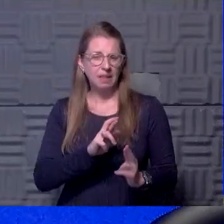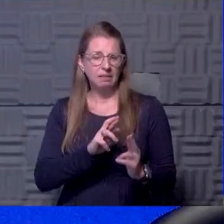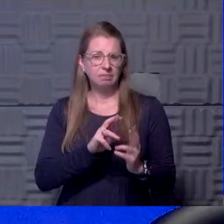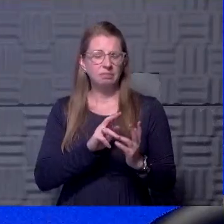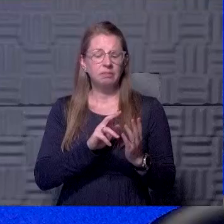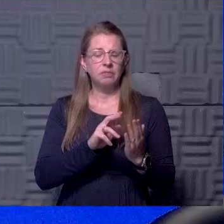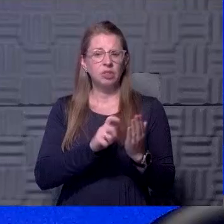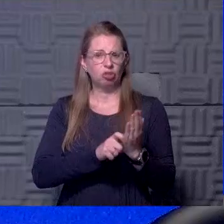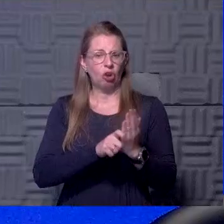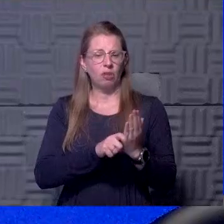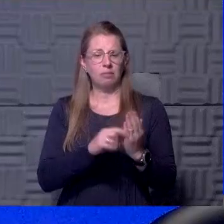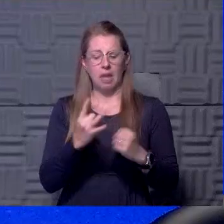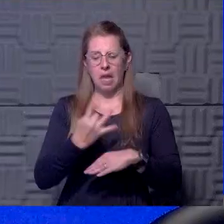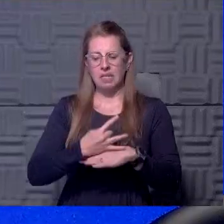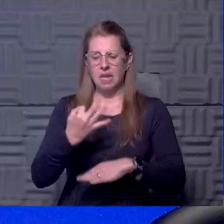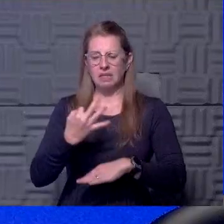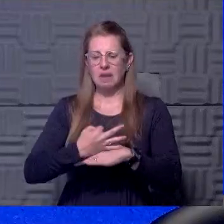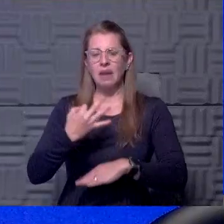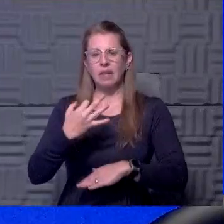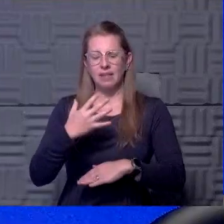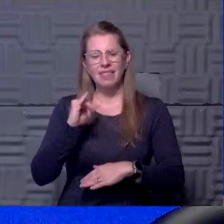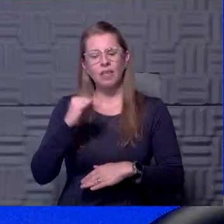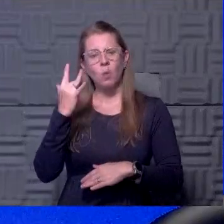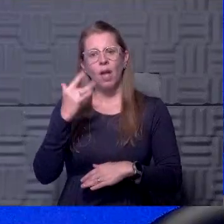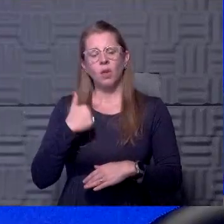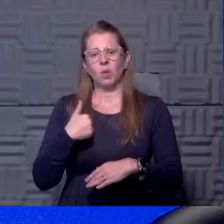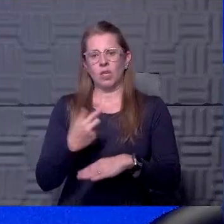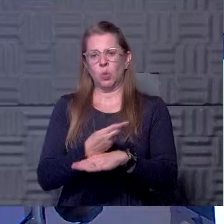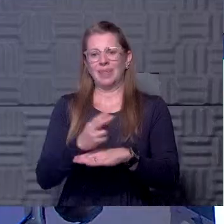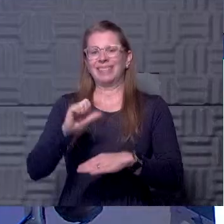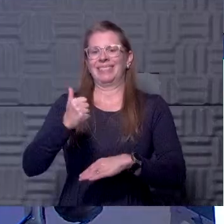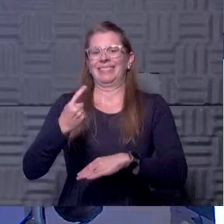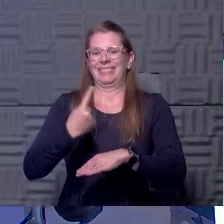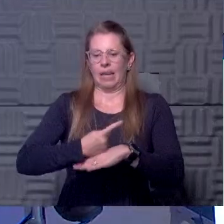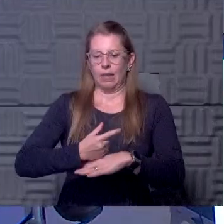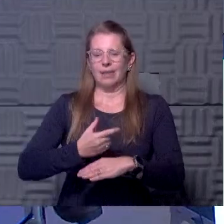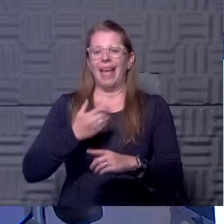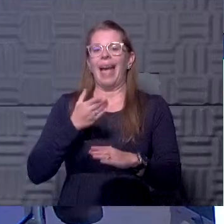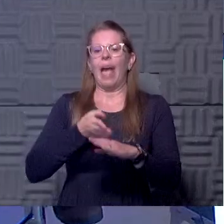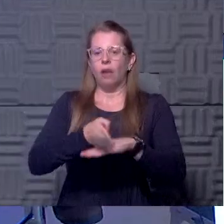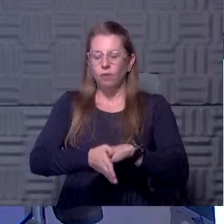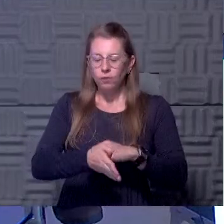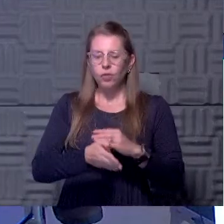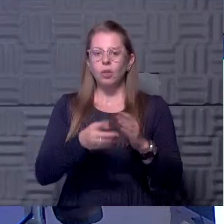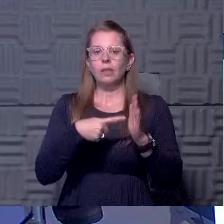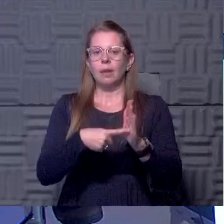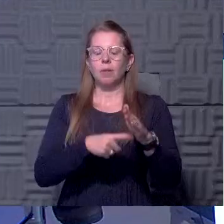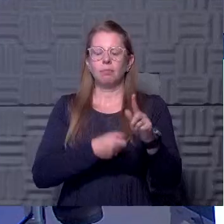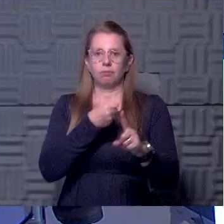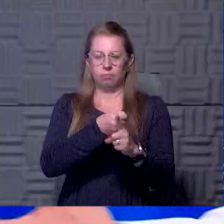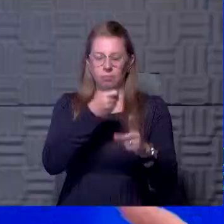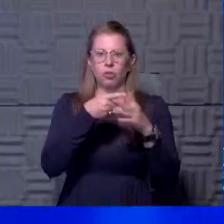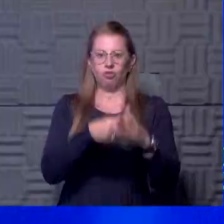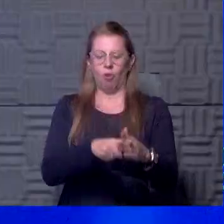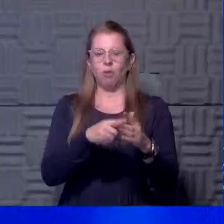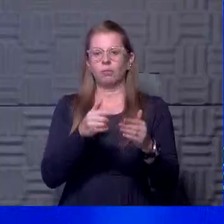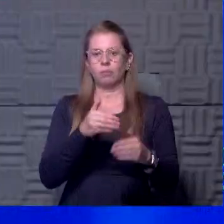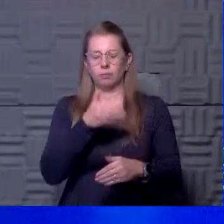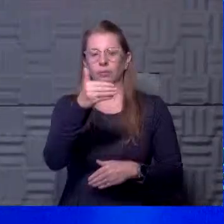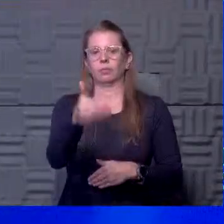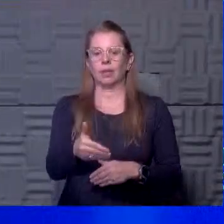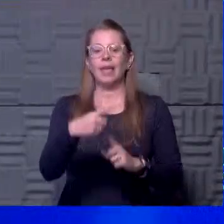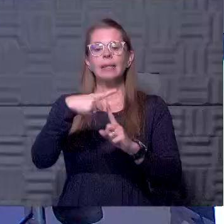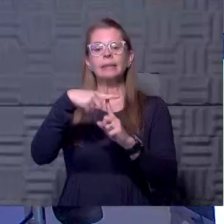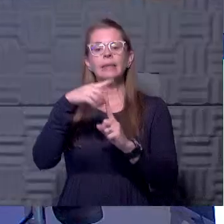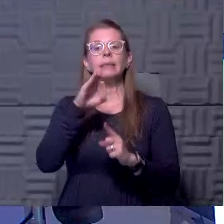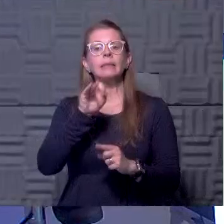about eight to nine days. And that's why we use the 10 days after symptom onset. All right. So I think the T-cell response, what are you thinking